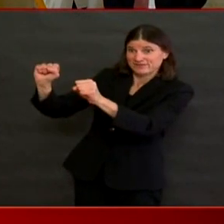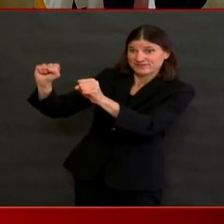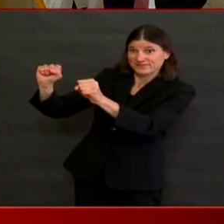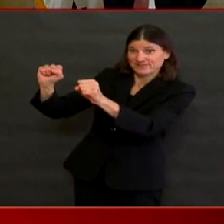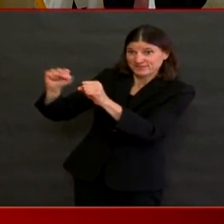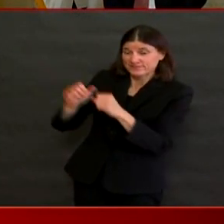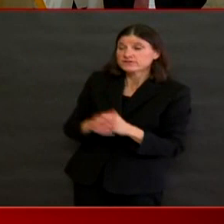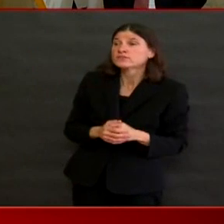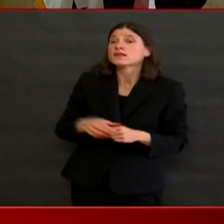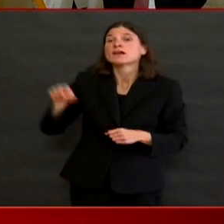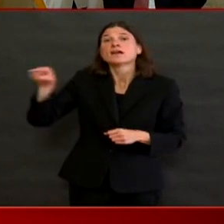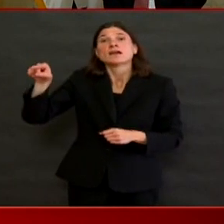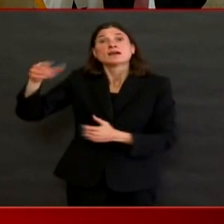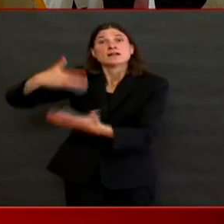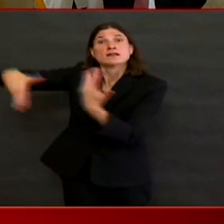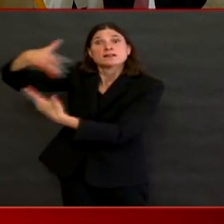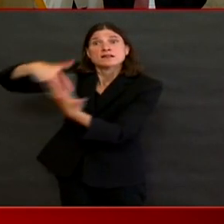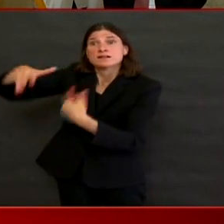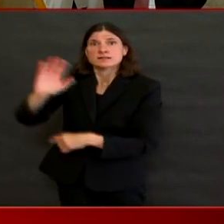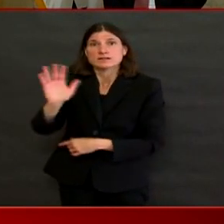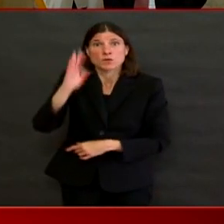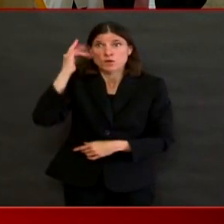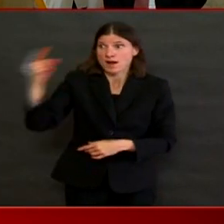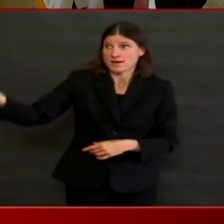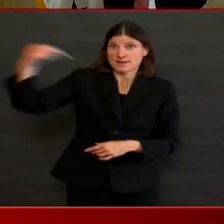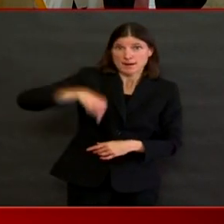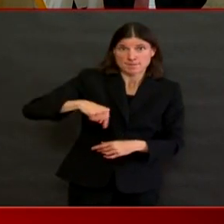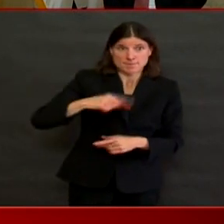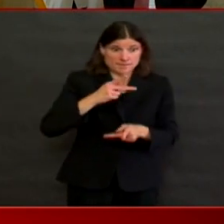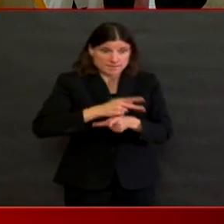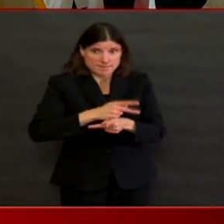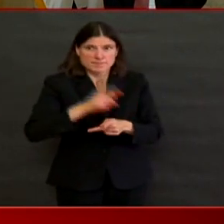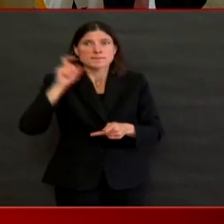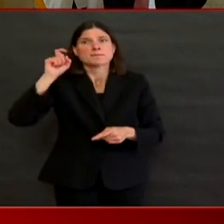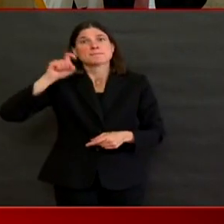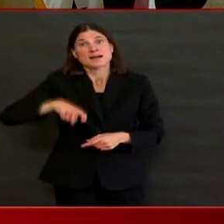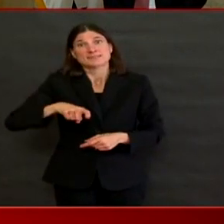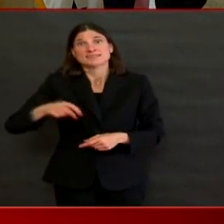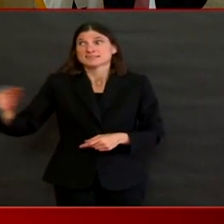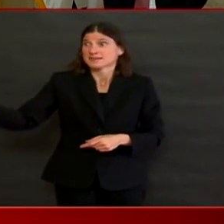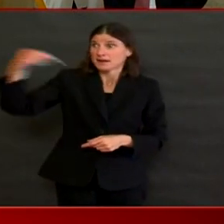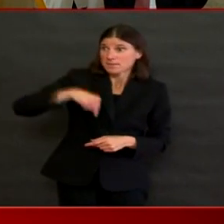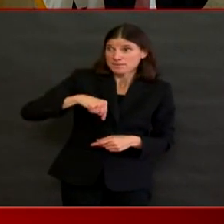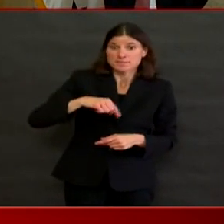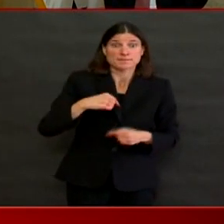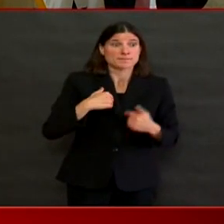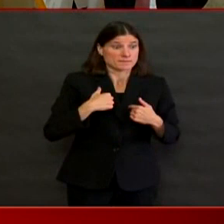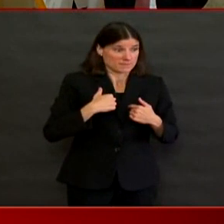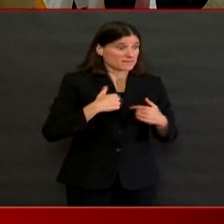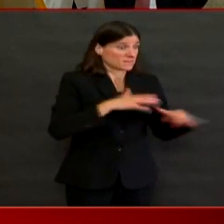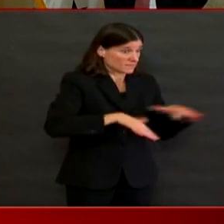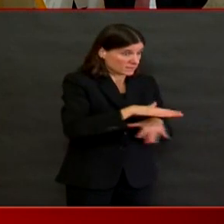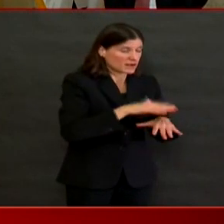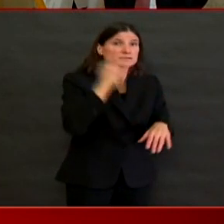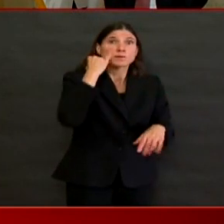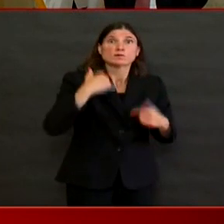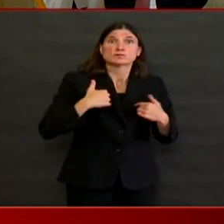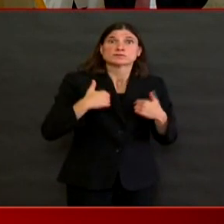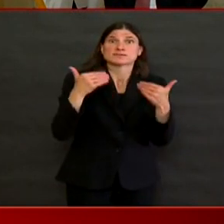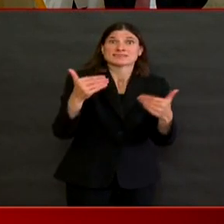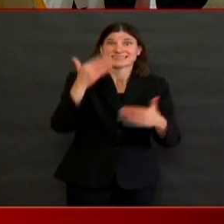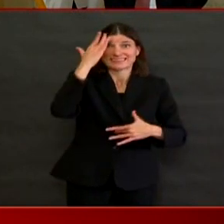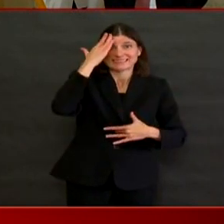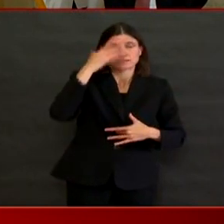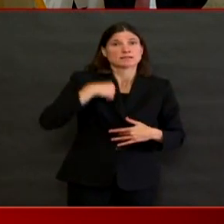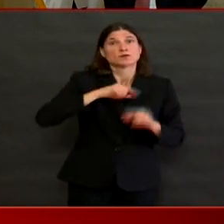are doing the important work of staying home if they are ill, there is still a need for the health care workers to provide the care